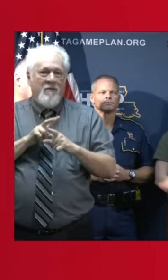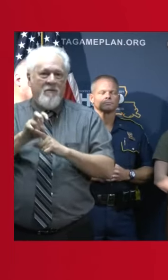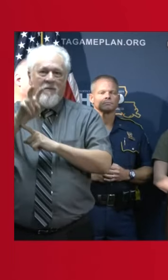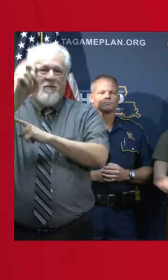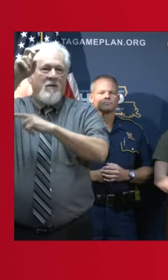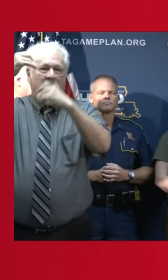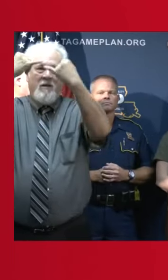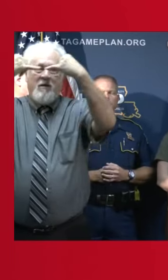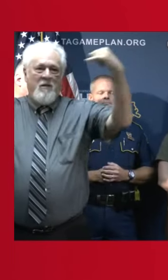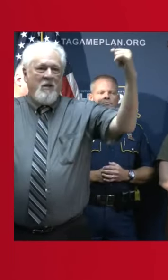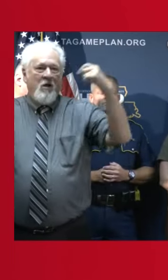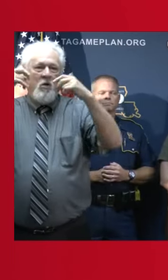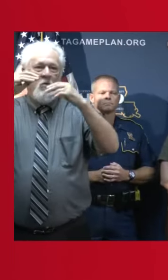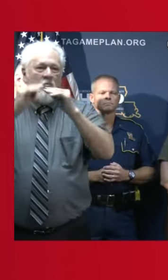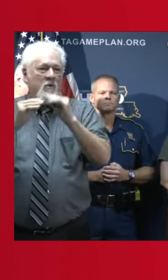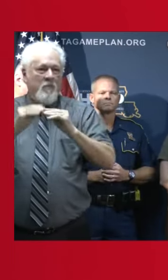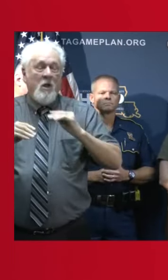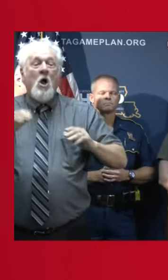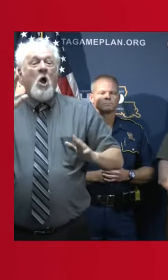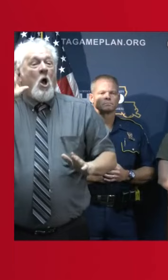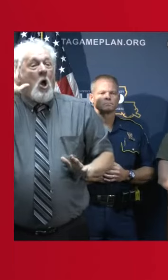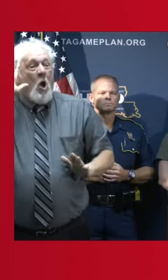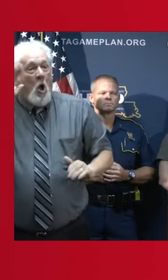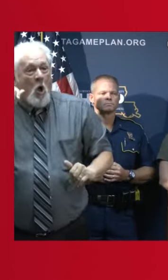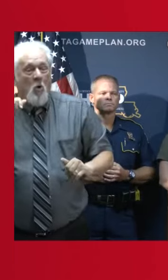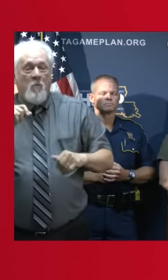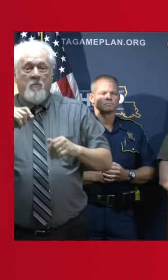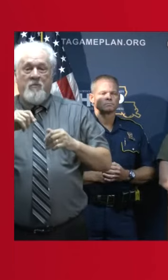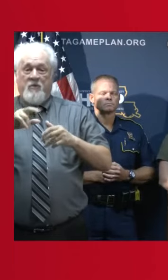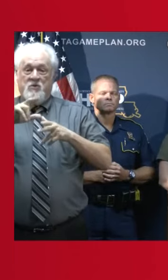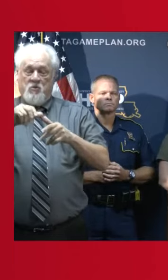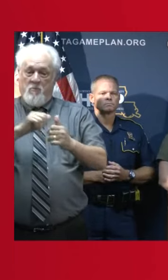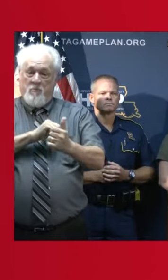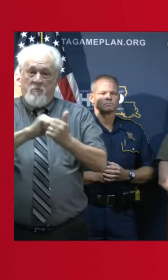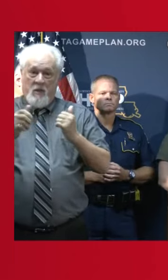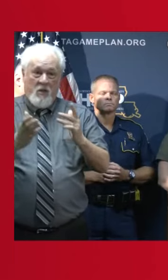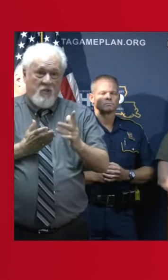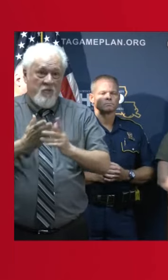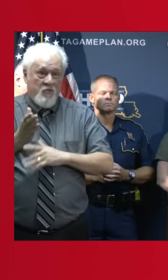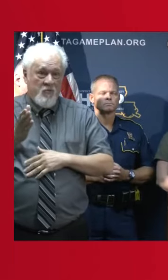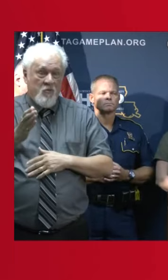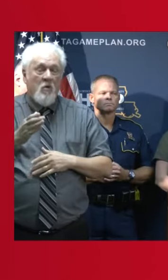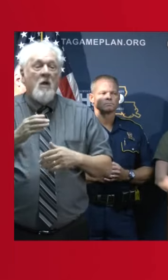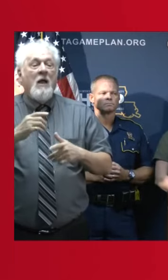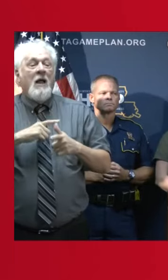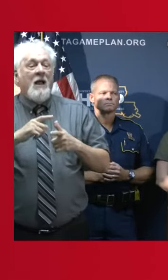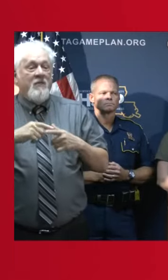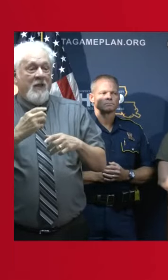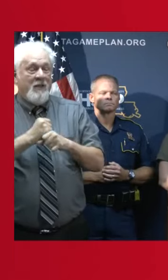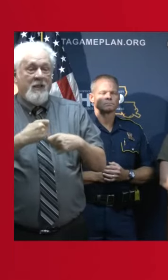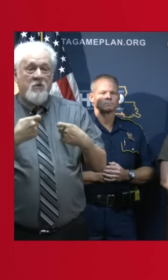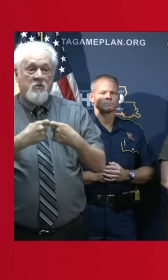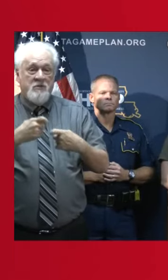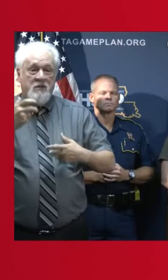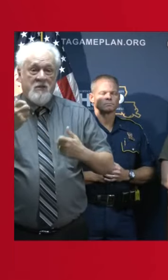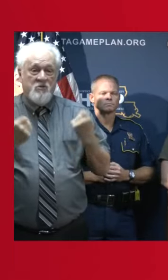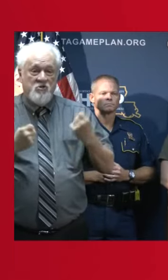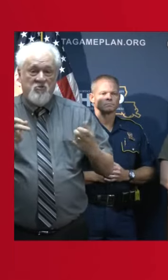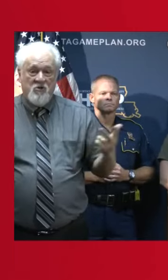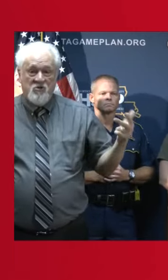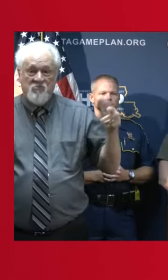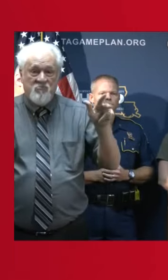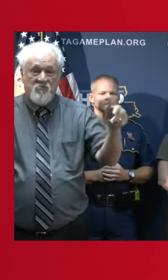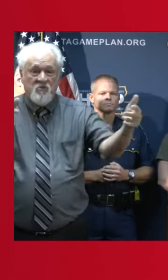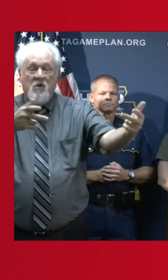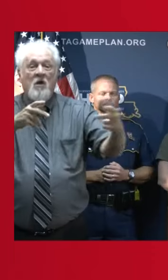that this storm passes fast enough through the state and we can get all those utility trucks and DOTD and our